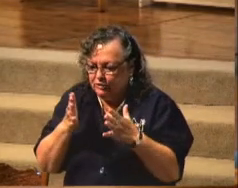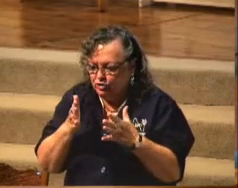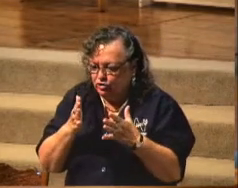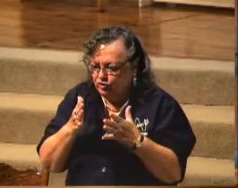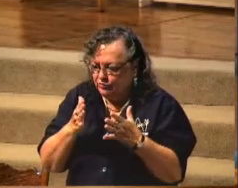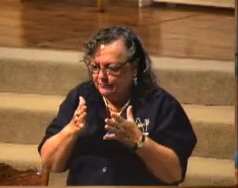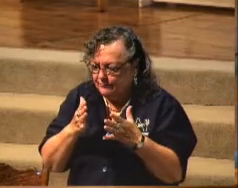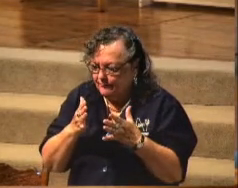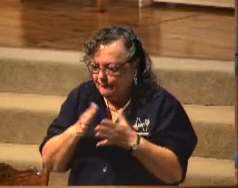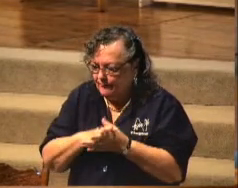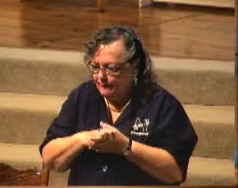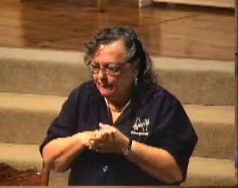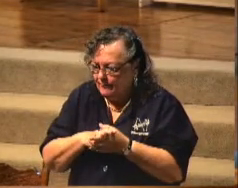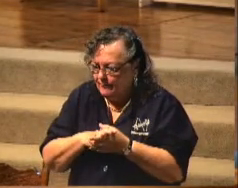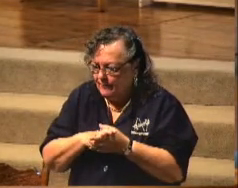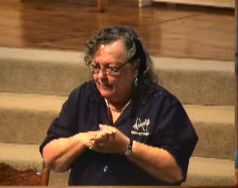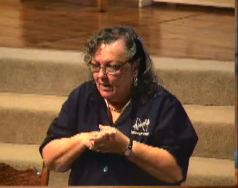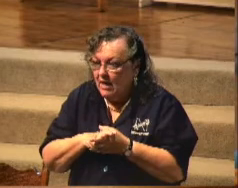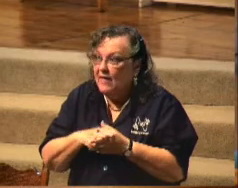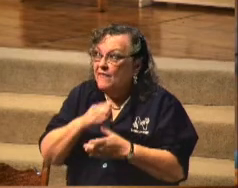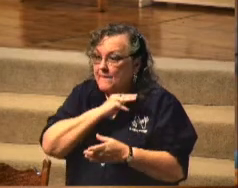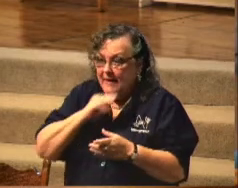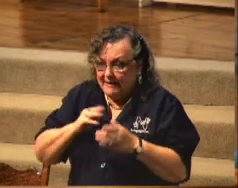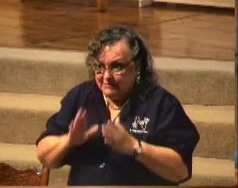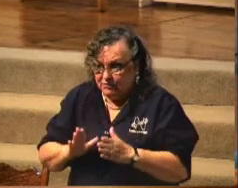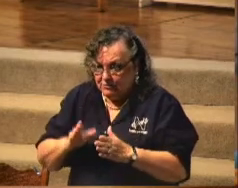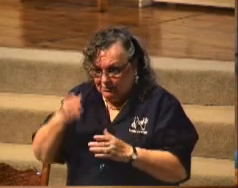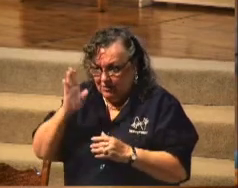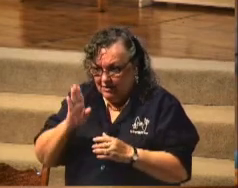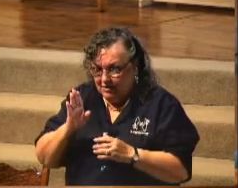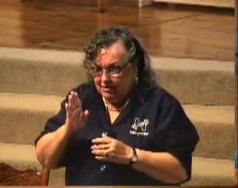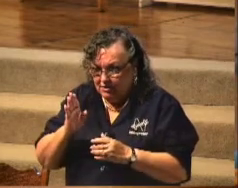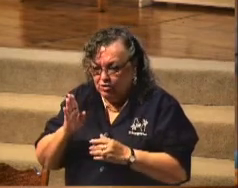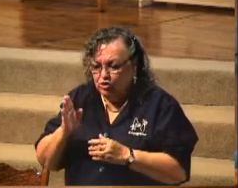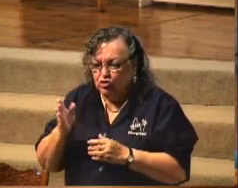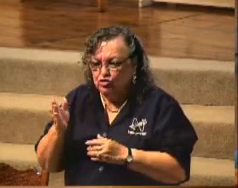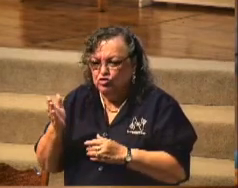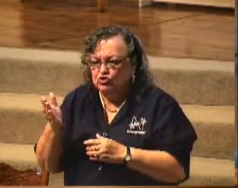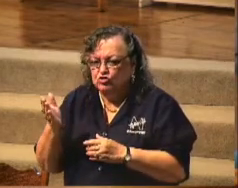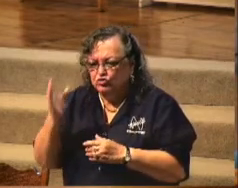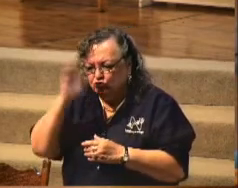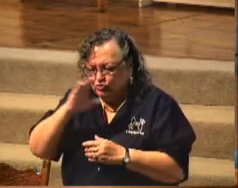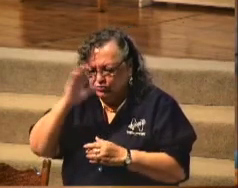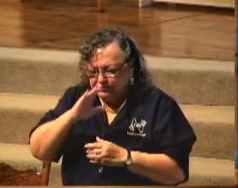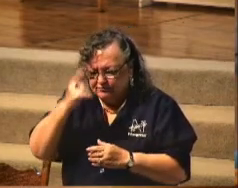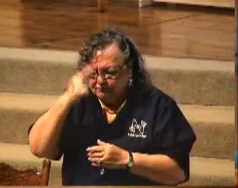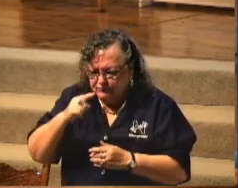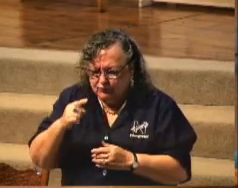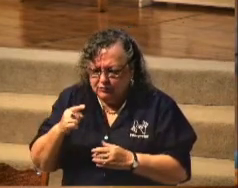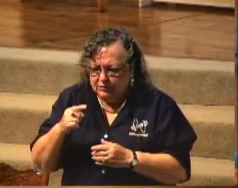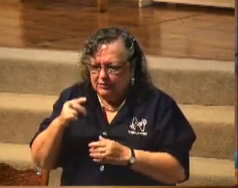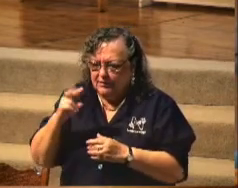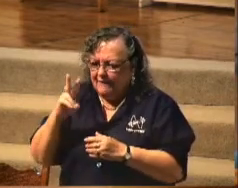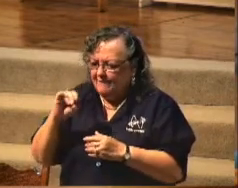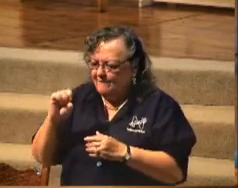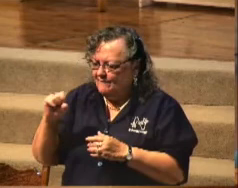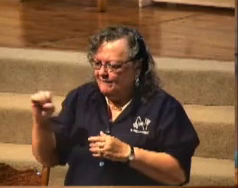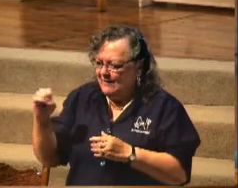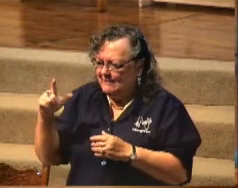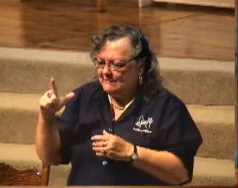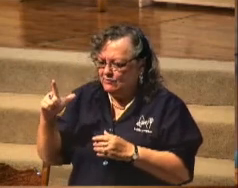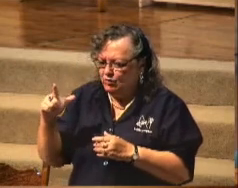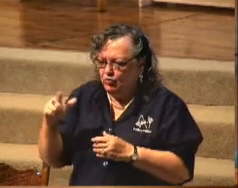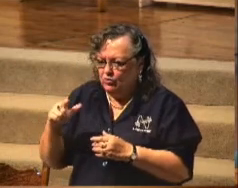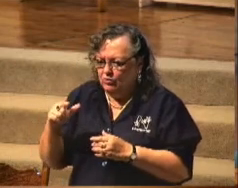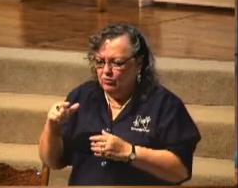The master was searching for a vessel to use. On the shelf, there were many. Which one would he choose? Take me, cried